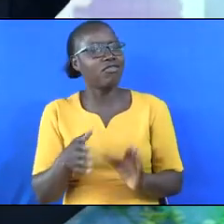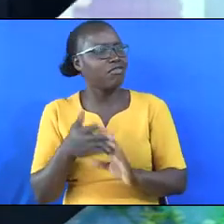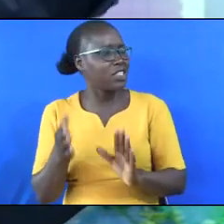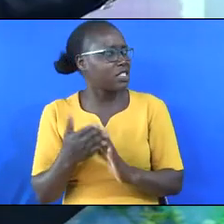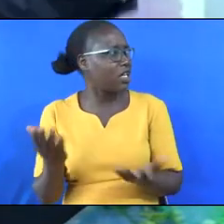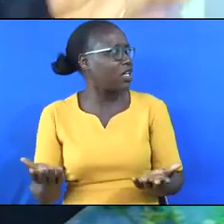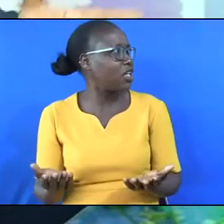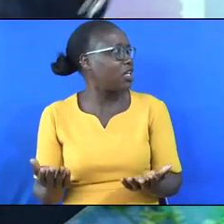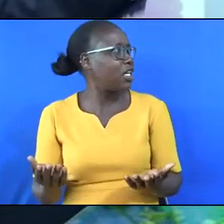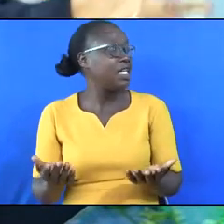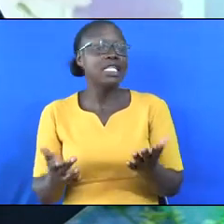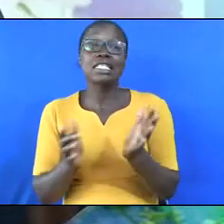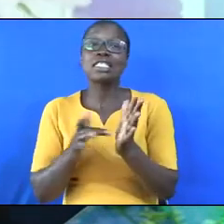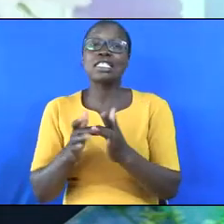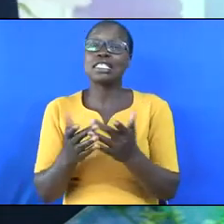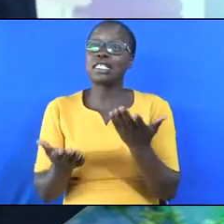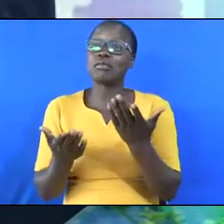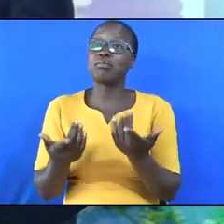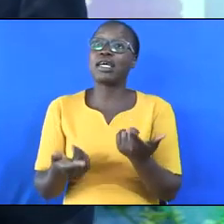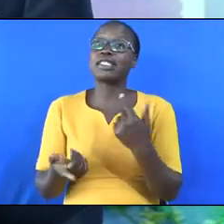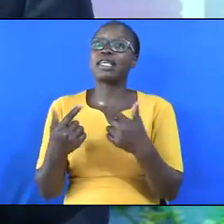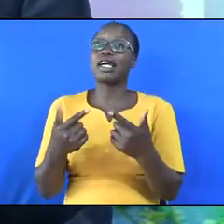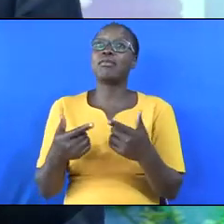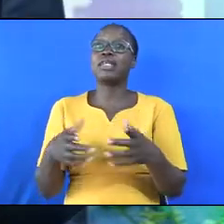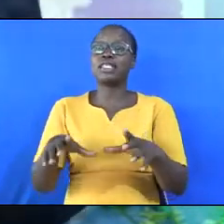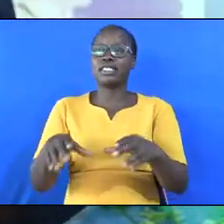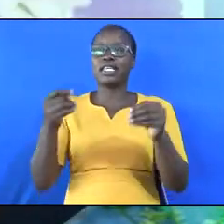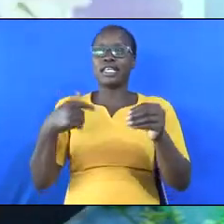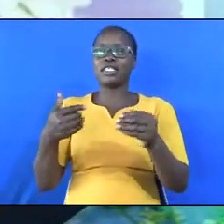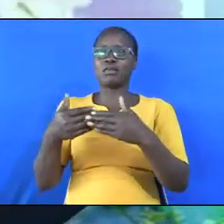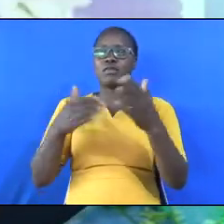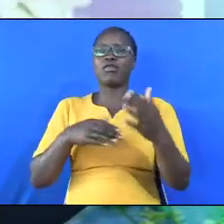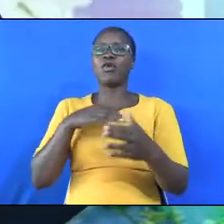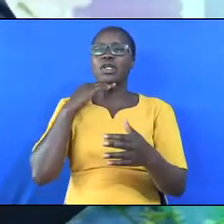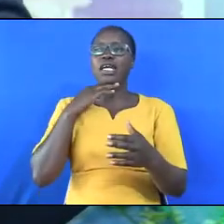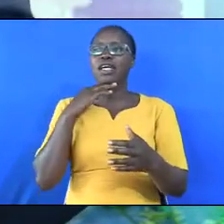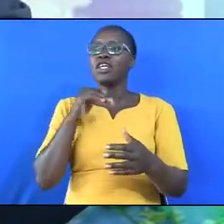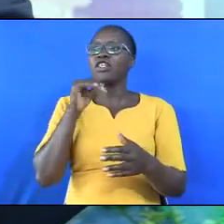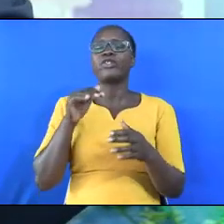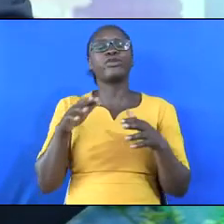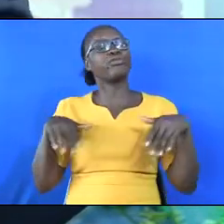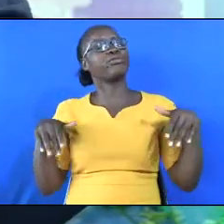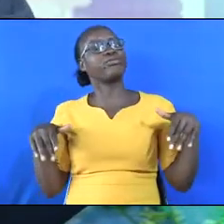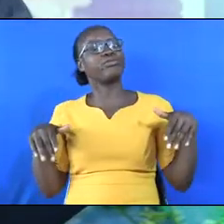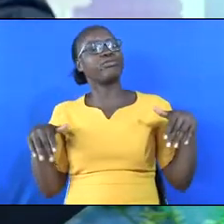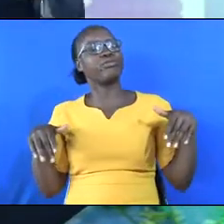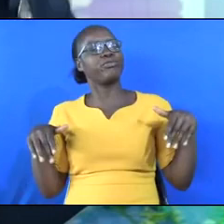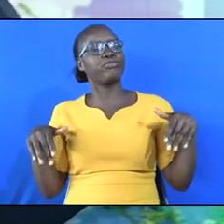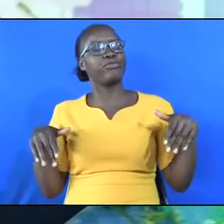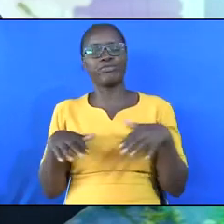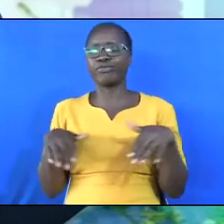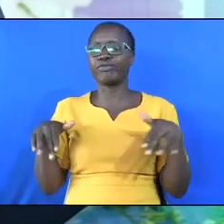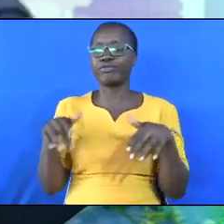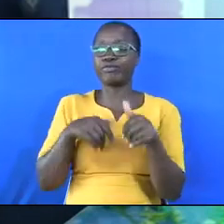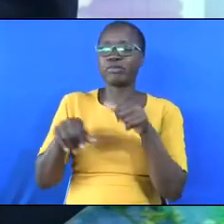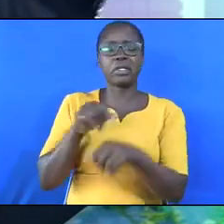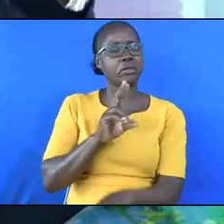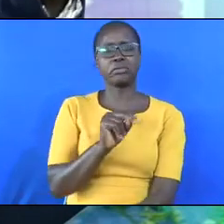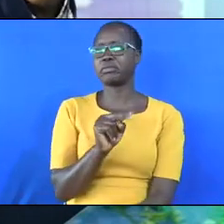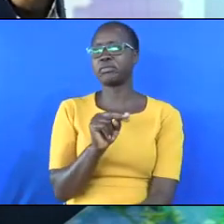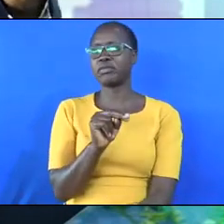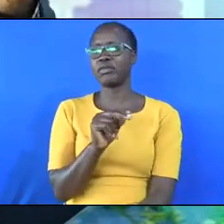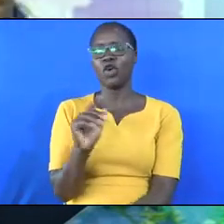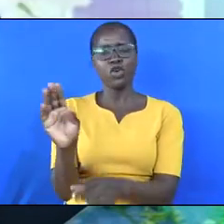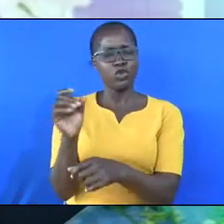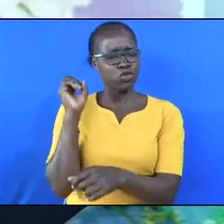because Jesus might come and take us before we die. But we should not just hang around. We should be in